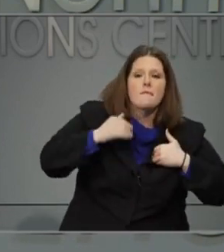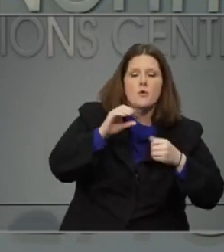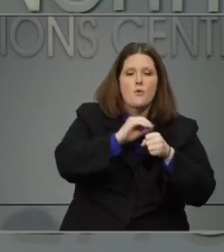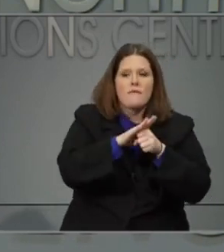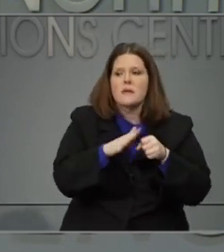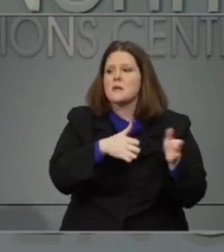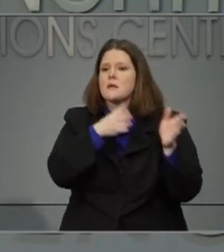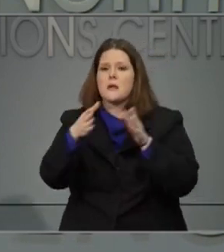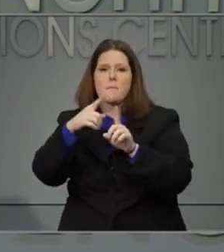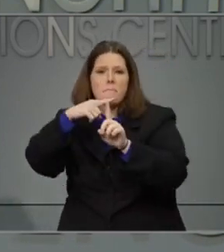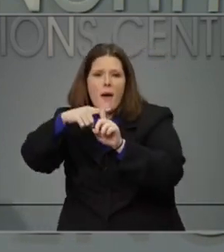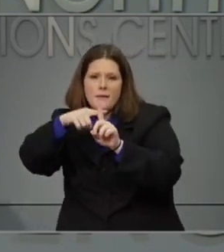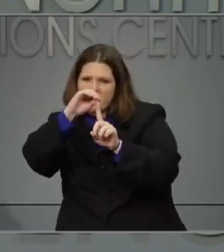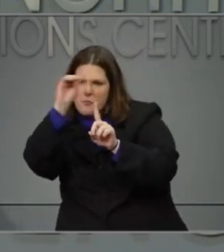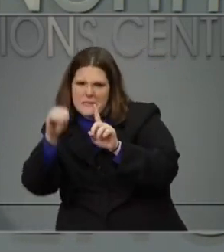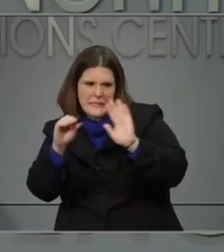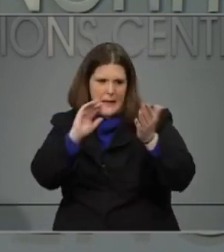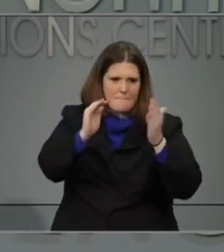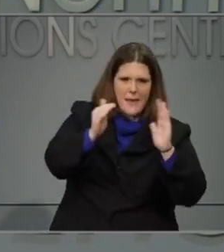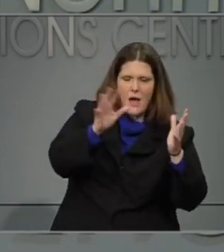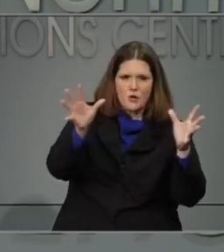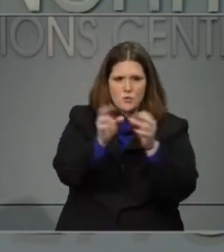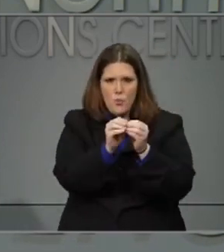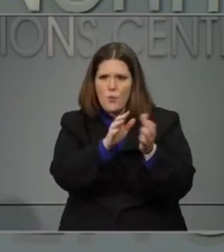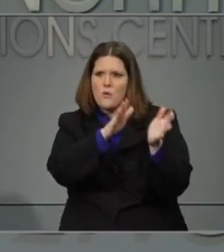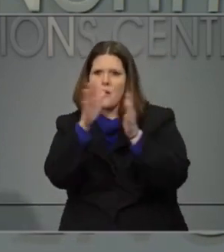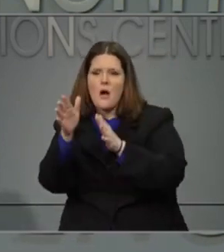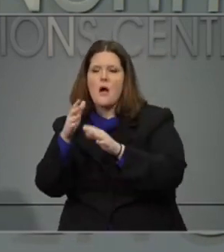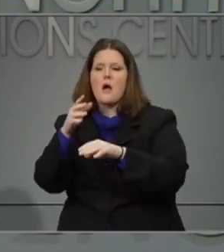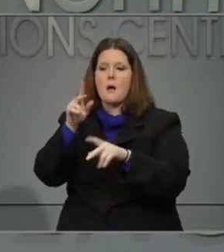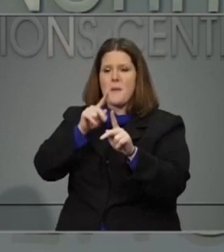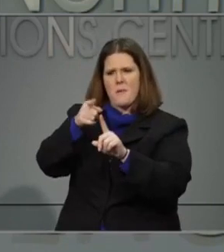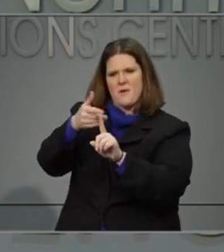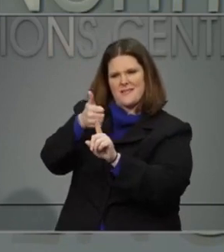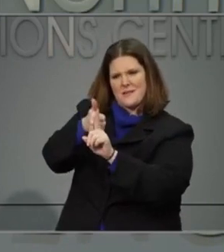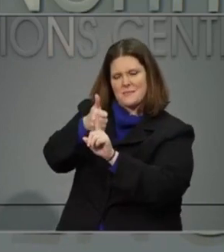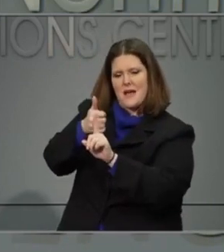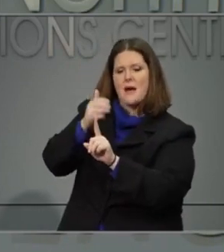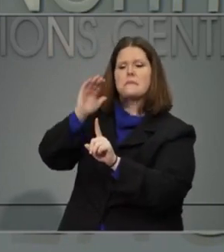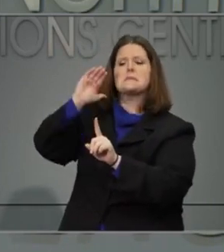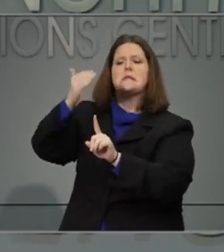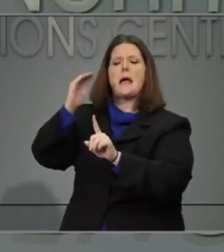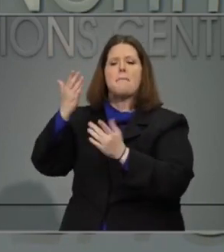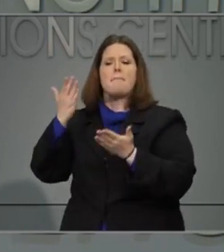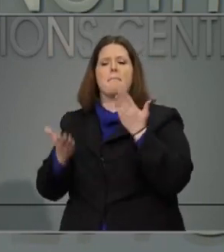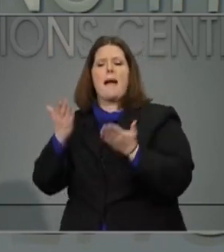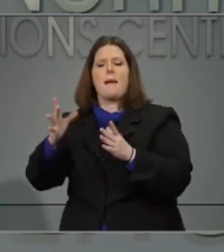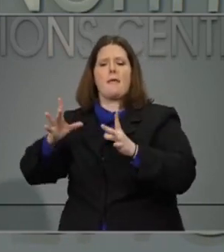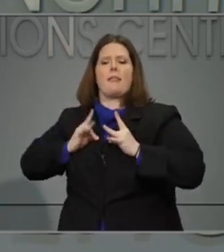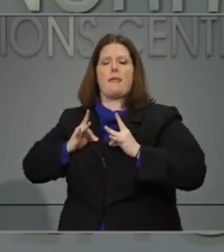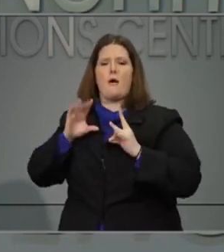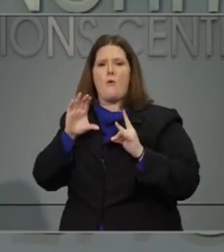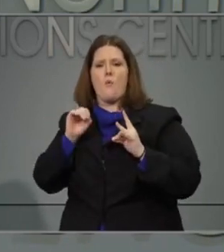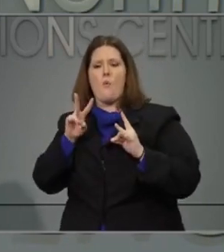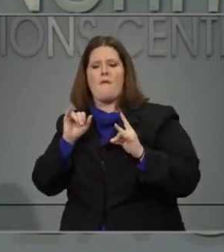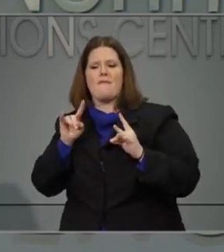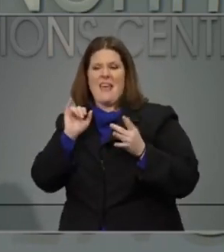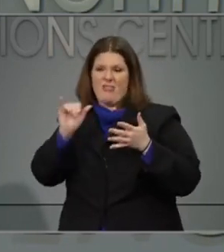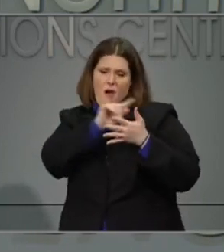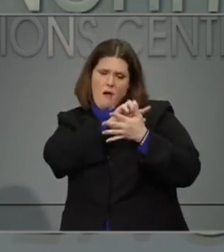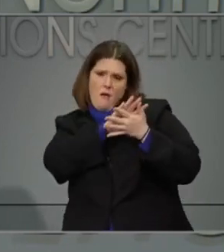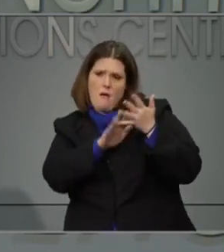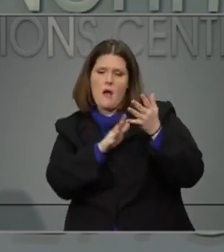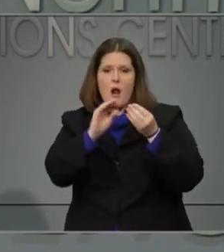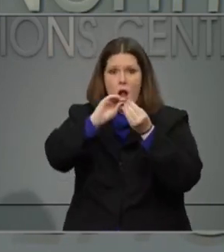hospitalizations like pre-COVID symptoms. Those kinds of things are solid numbers that we